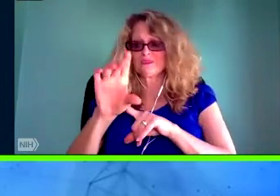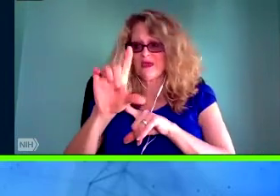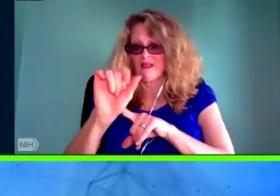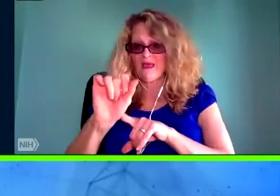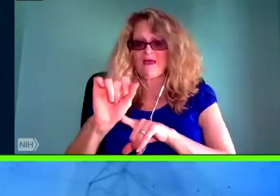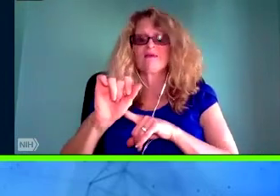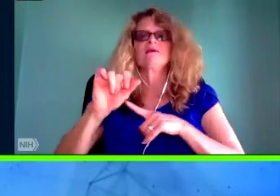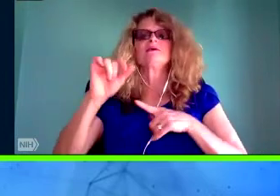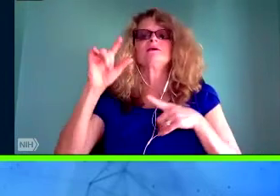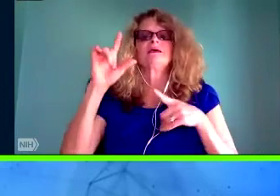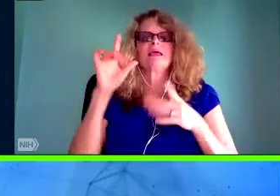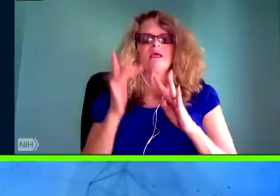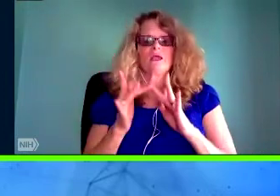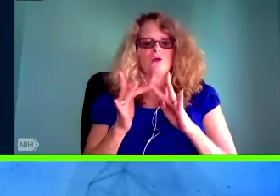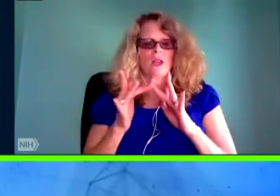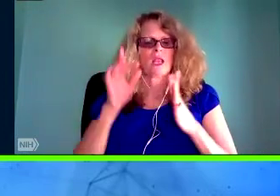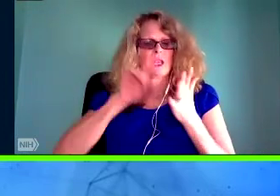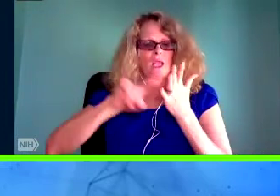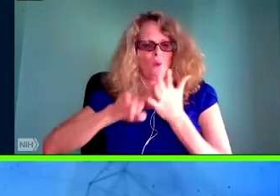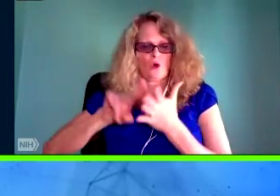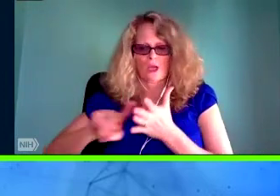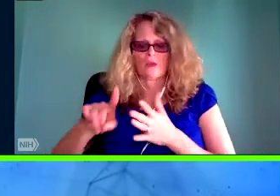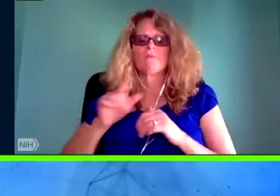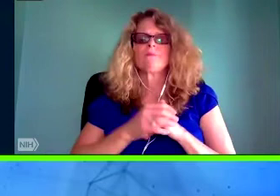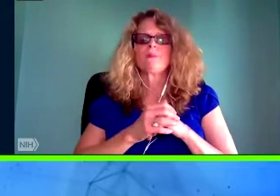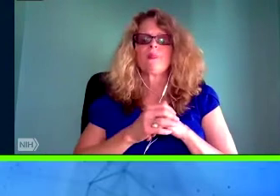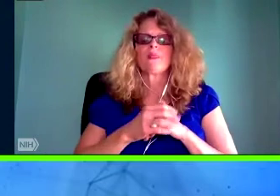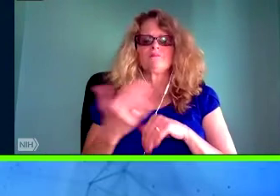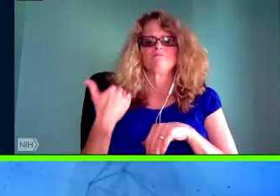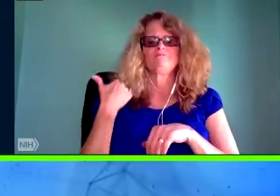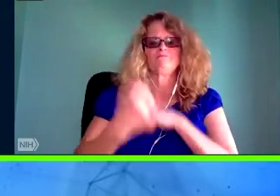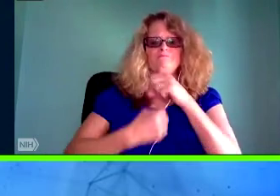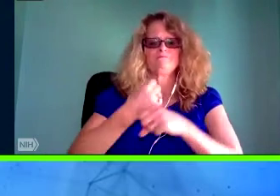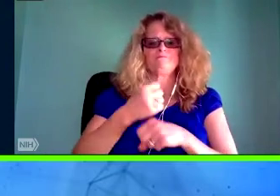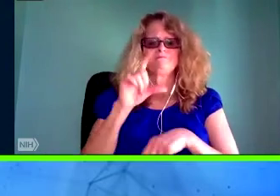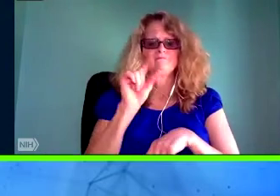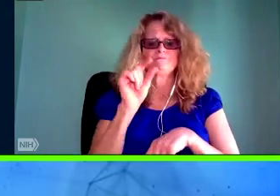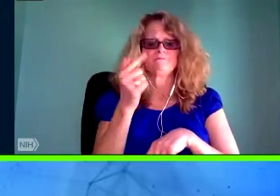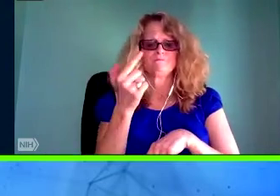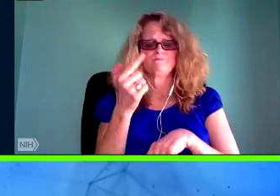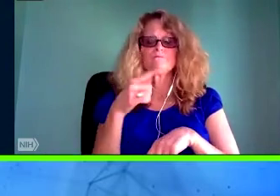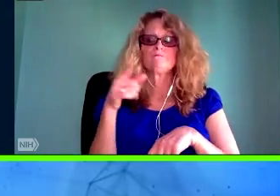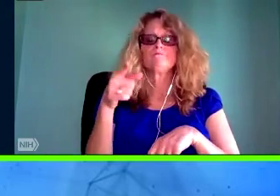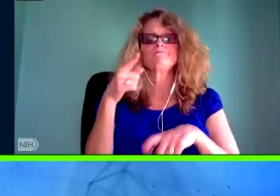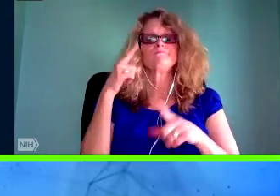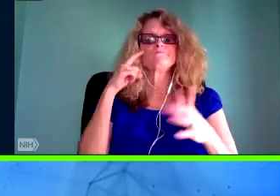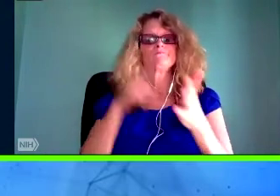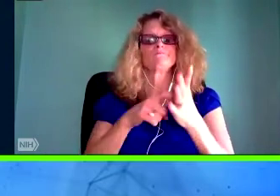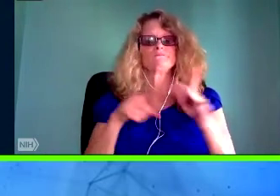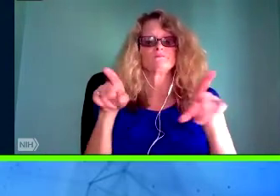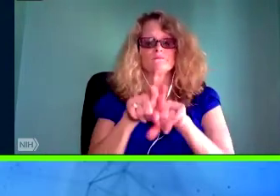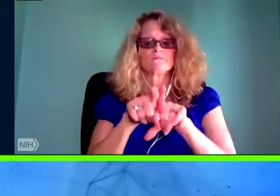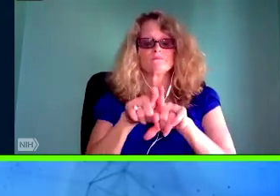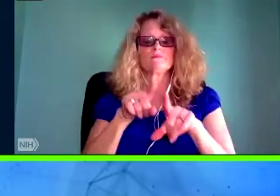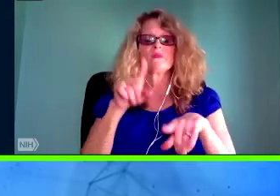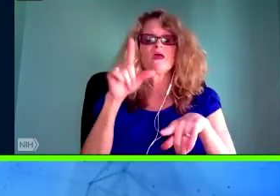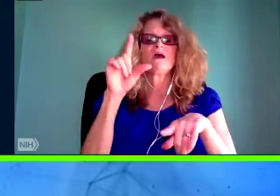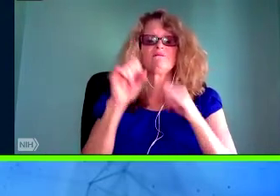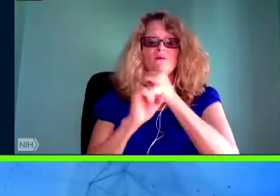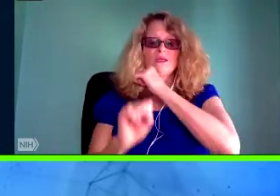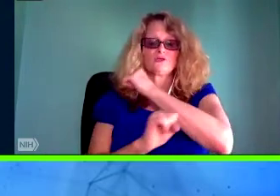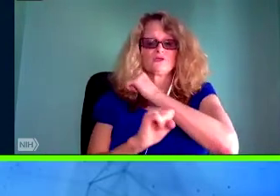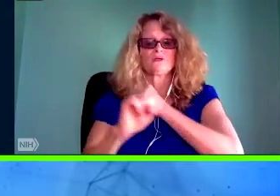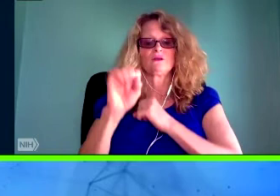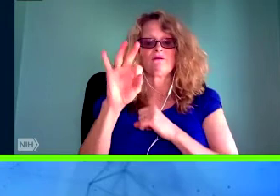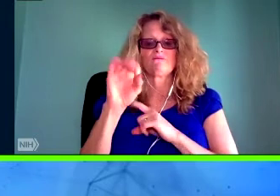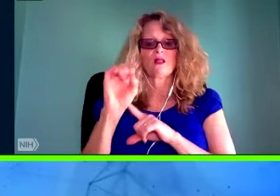create or reinforce unjust or prejudicial outcomes. This work prompted her founding of a non-profit equity